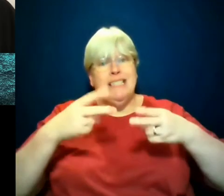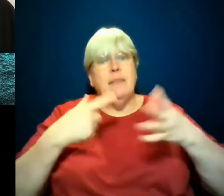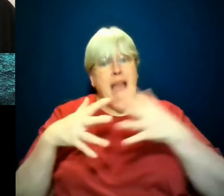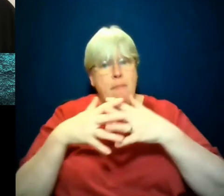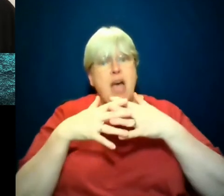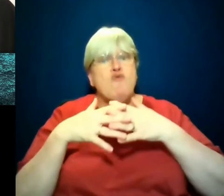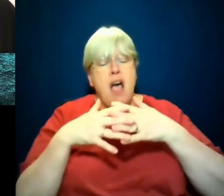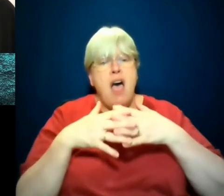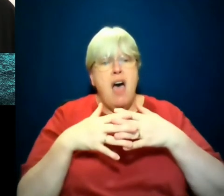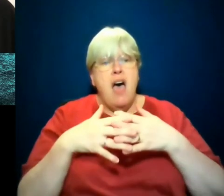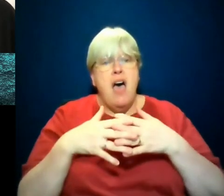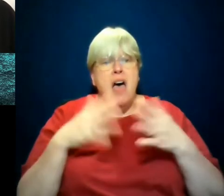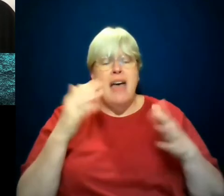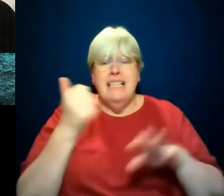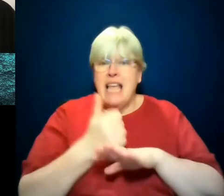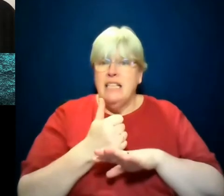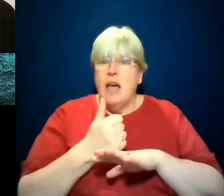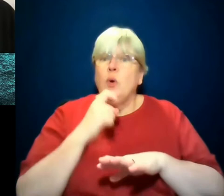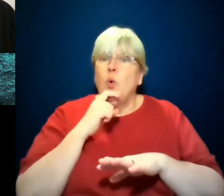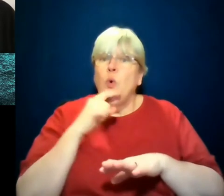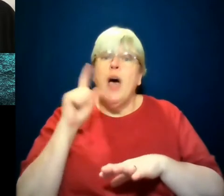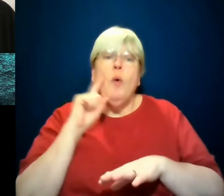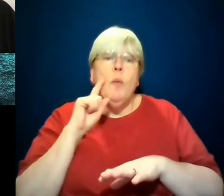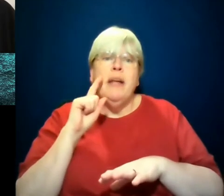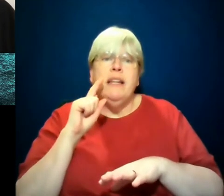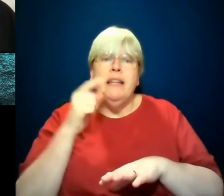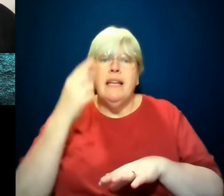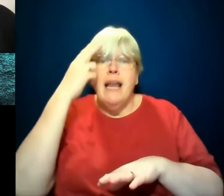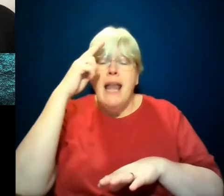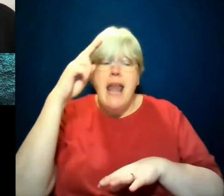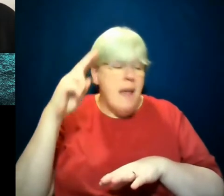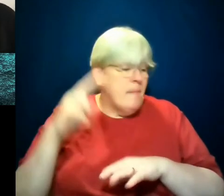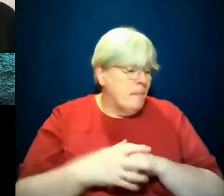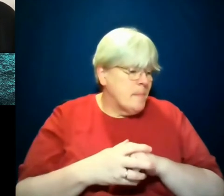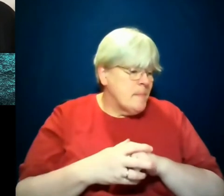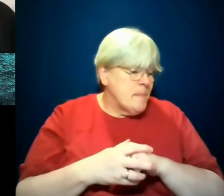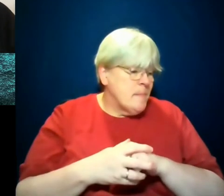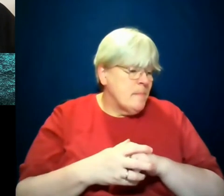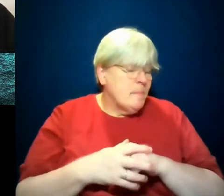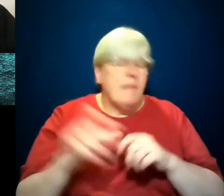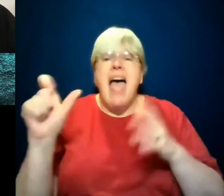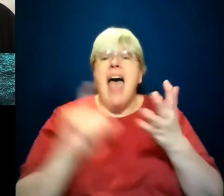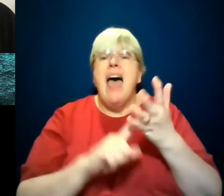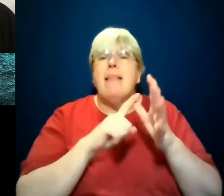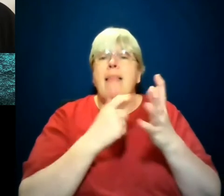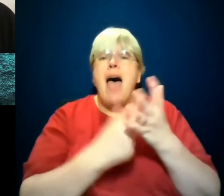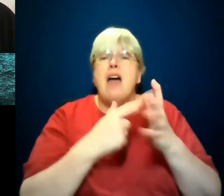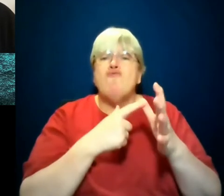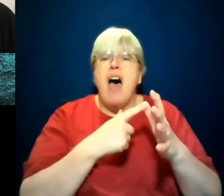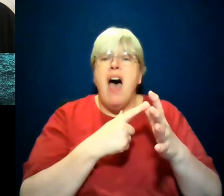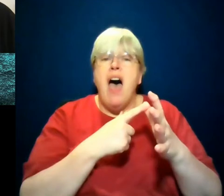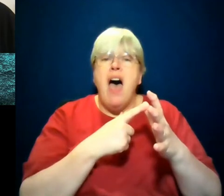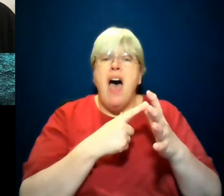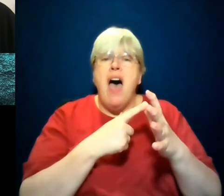It was actually started by a woman. And I love this because we named our daughter after her. The woman's name was Clara